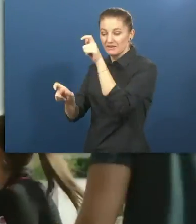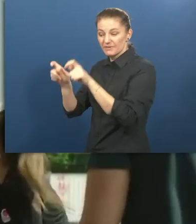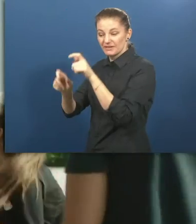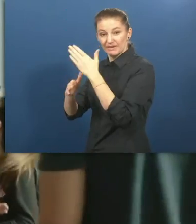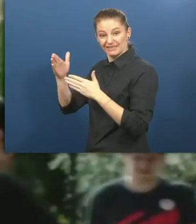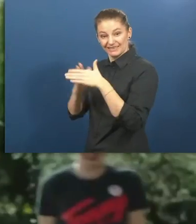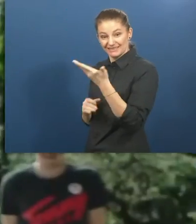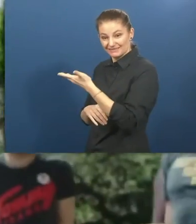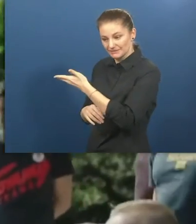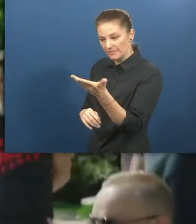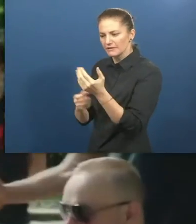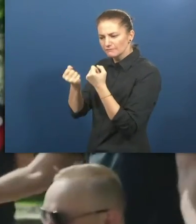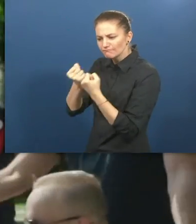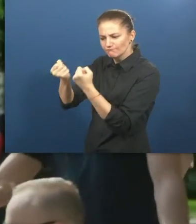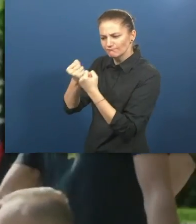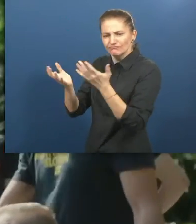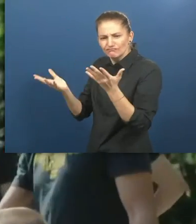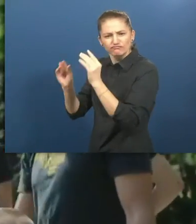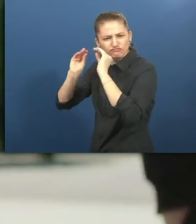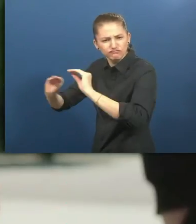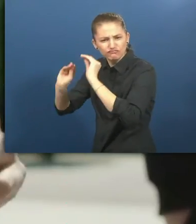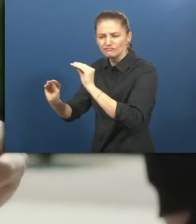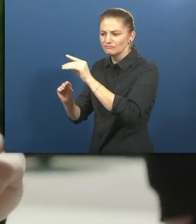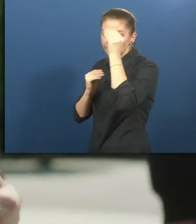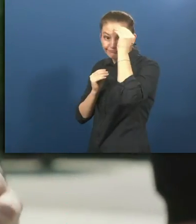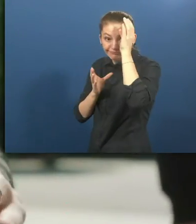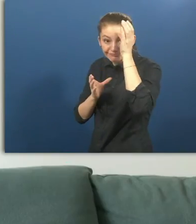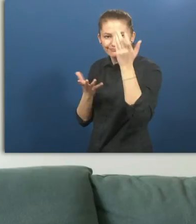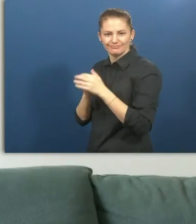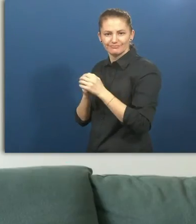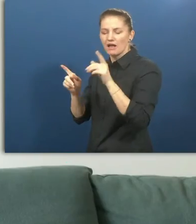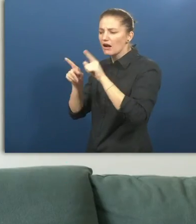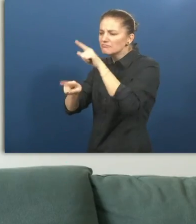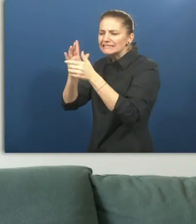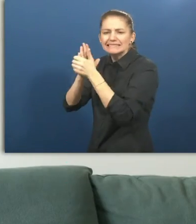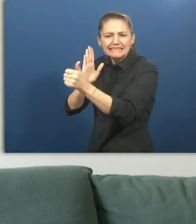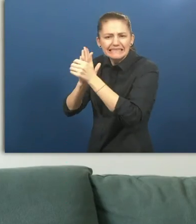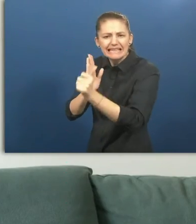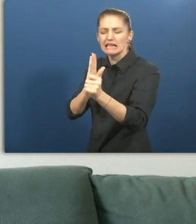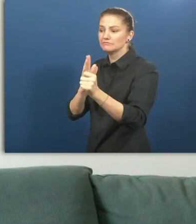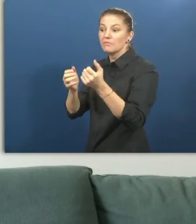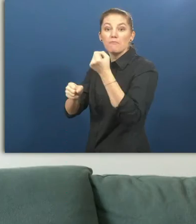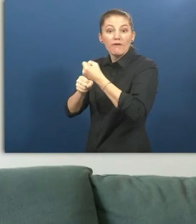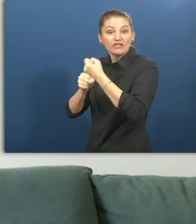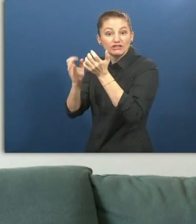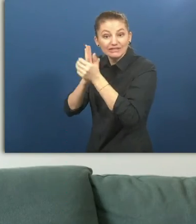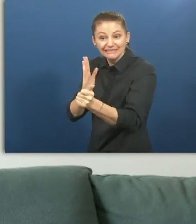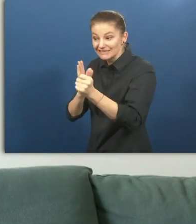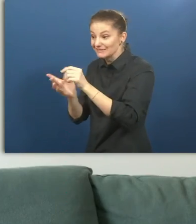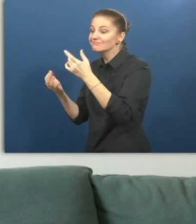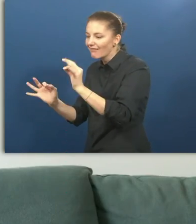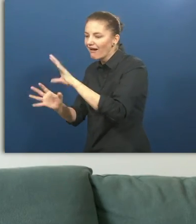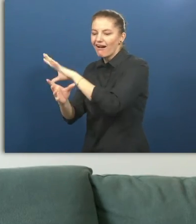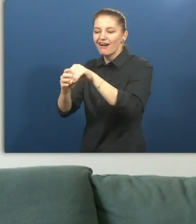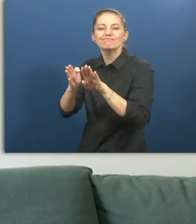Jamba Career for All supports people with disabilities to obtain key competences, soft and professional skills. As a follow-up step our team